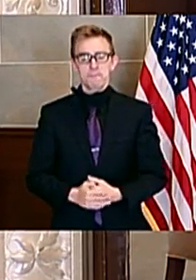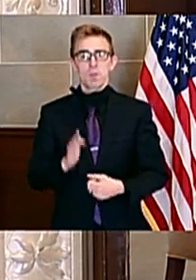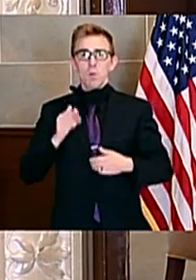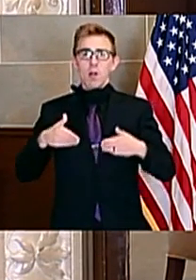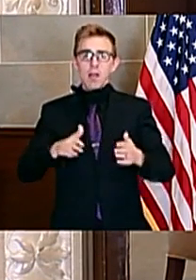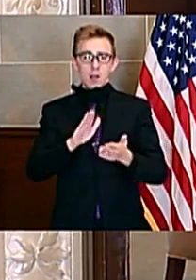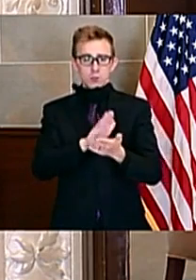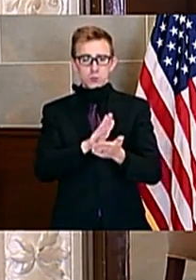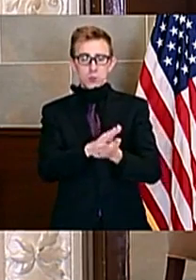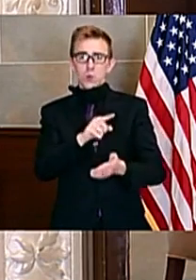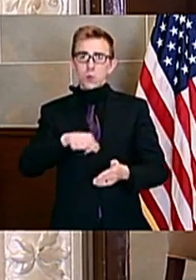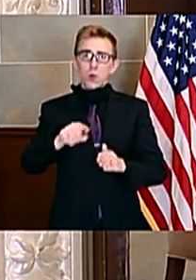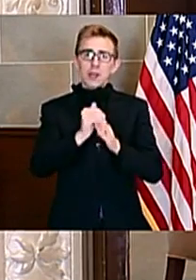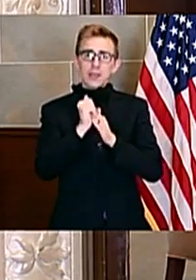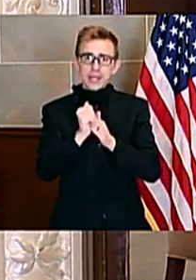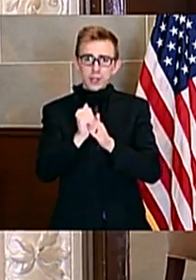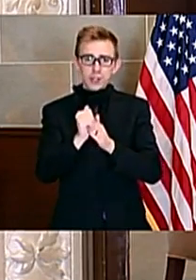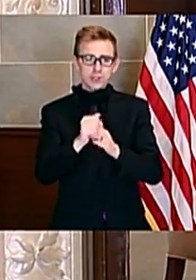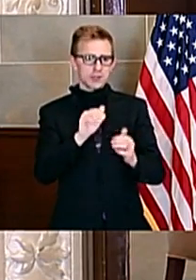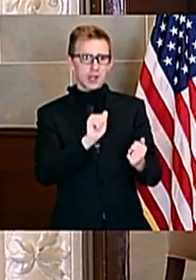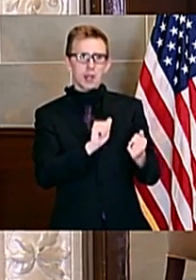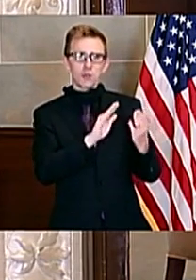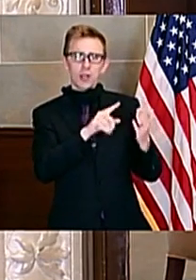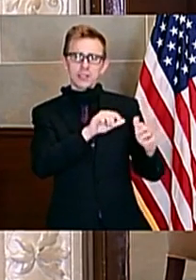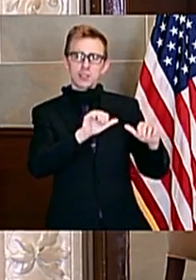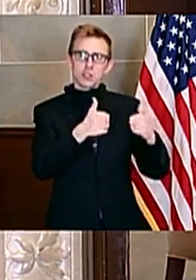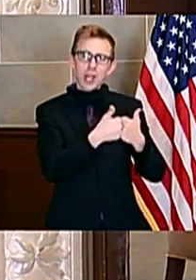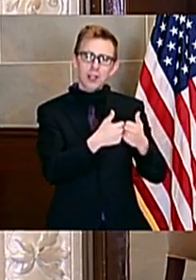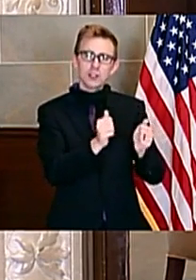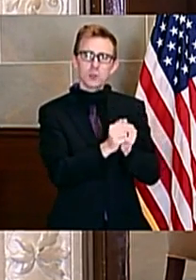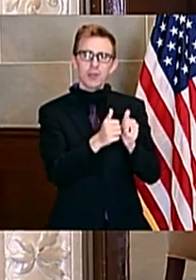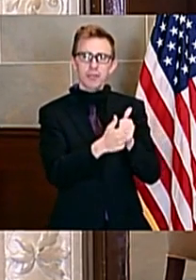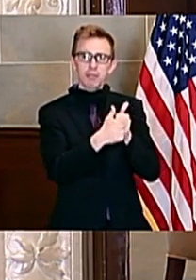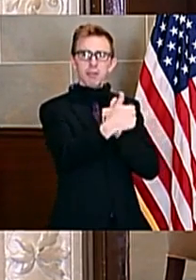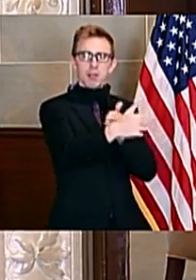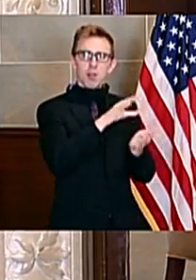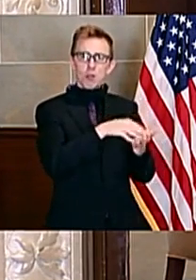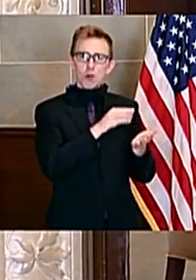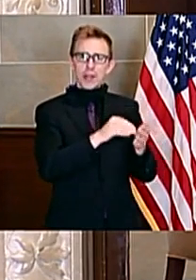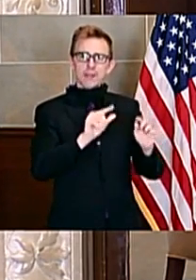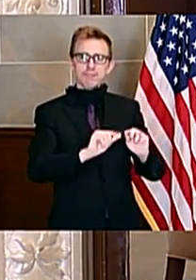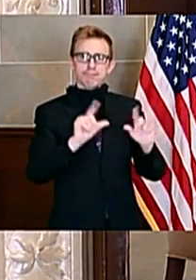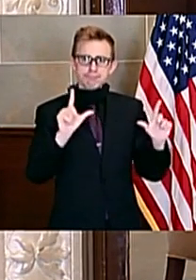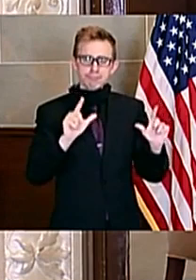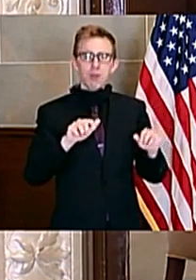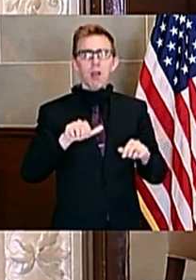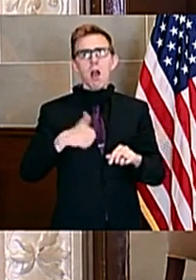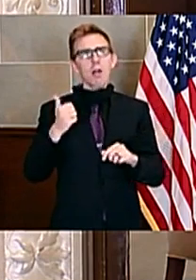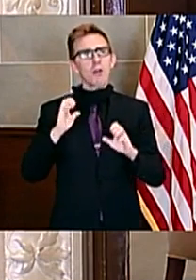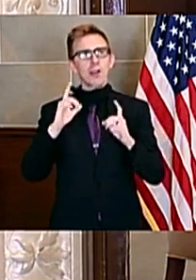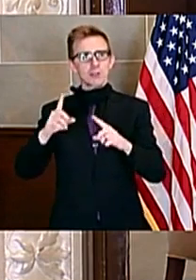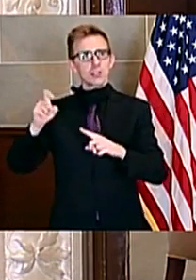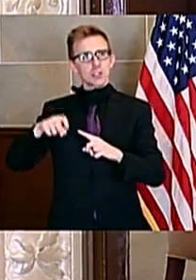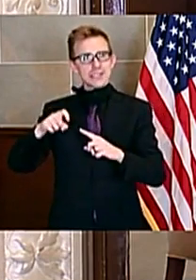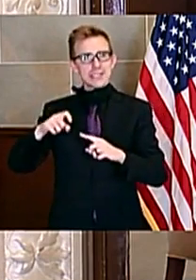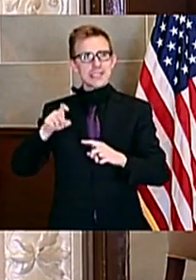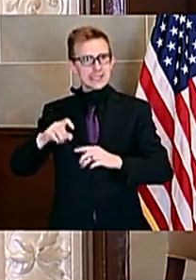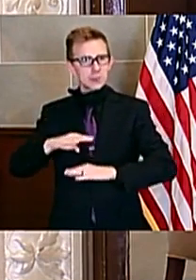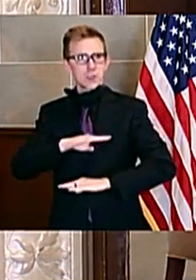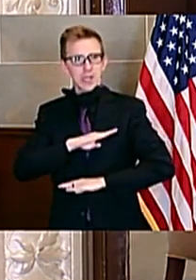leaders to address remote teaching and learning challenges and other important educational needs resulting from COVID-19.